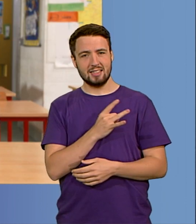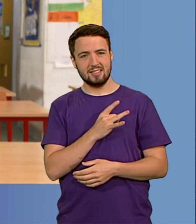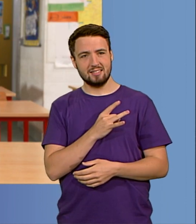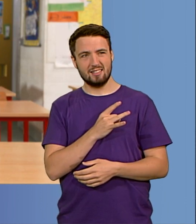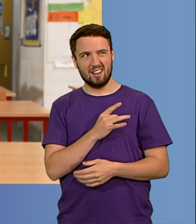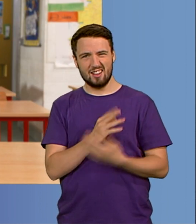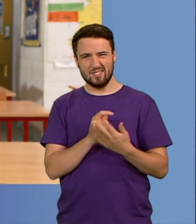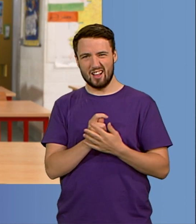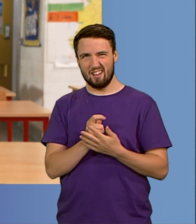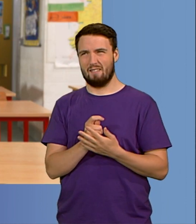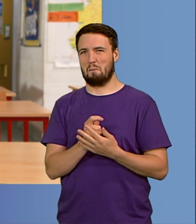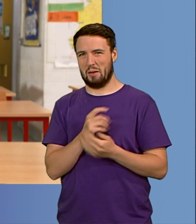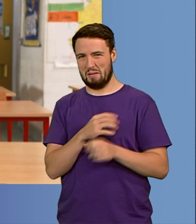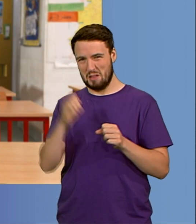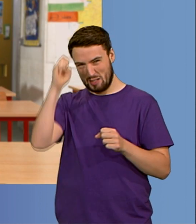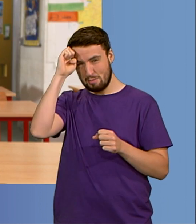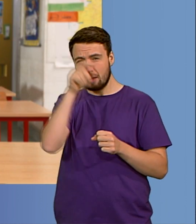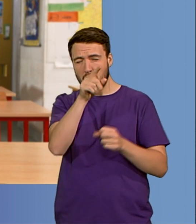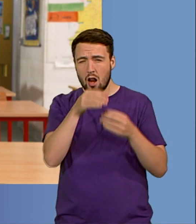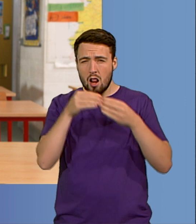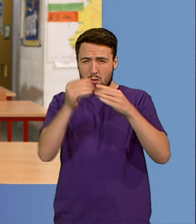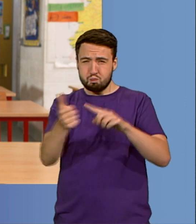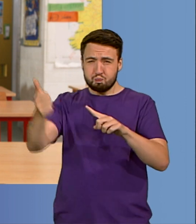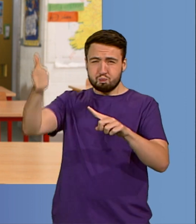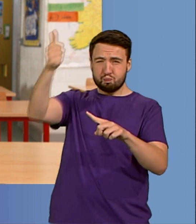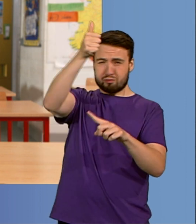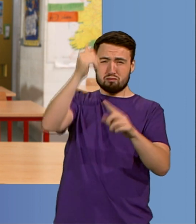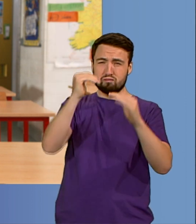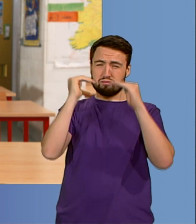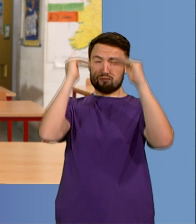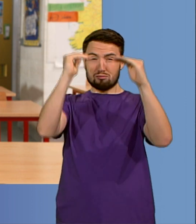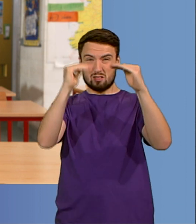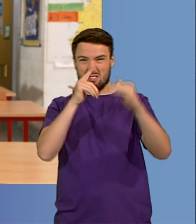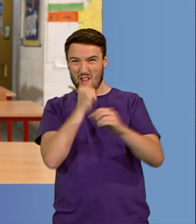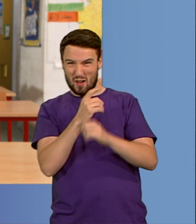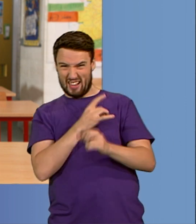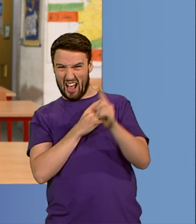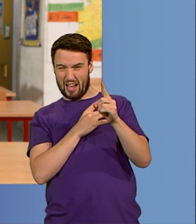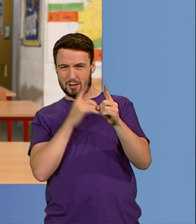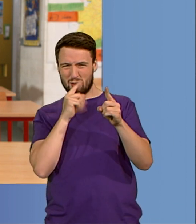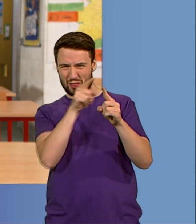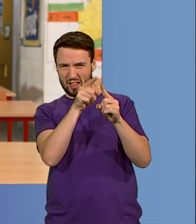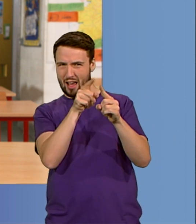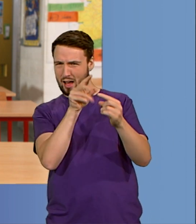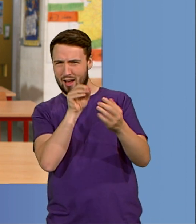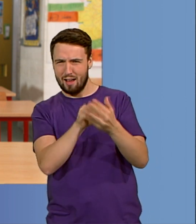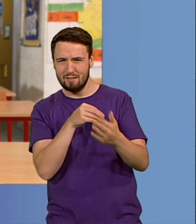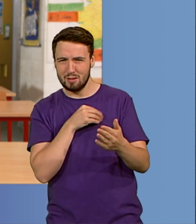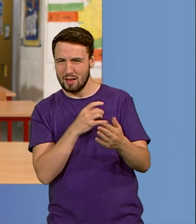very important people to be kind. But actually, it's probably more important that they're kind than anything else.